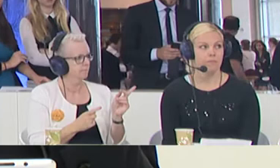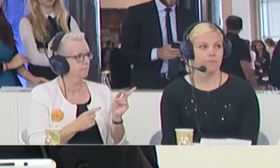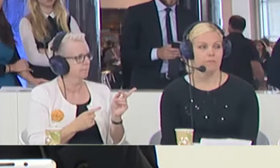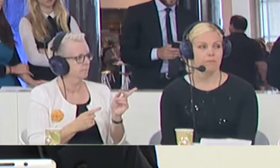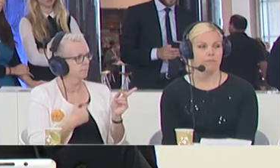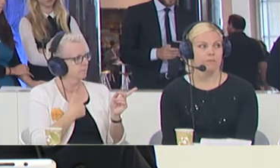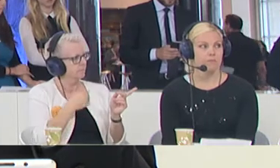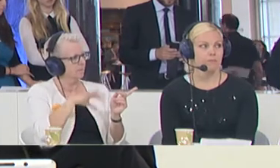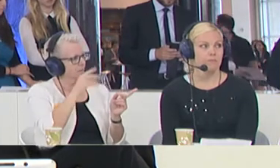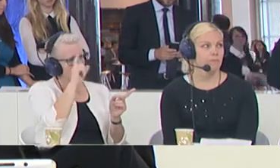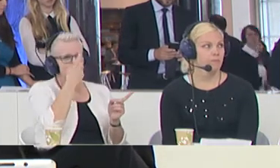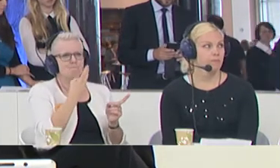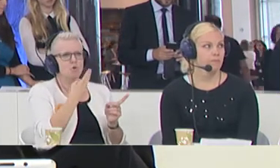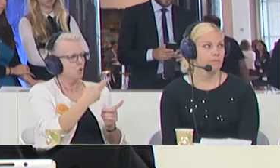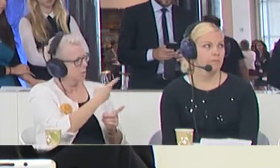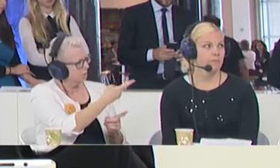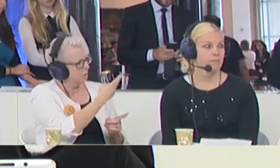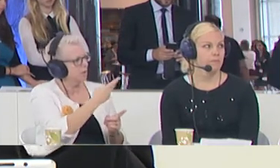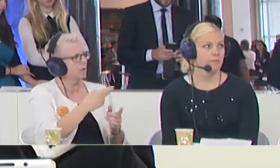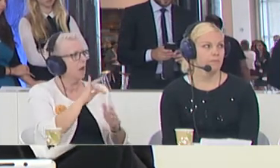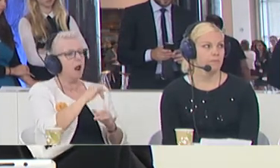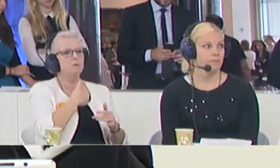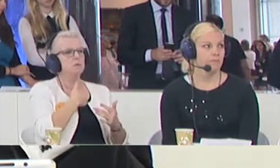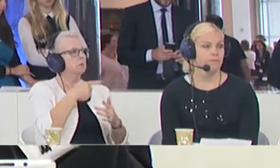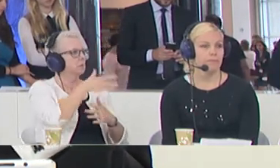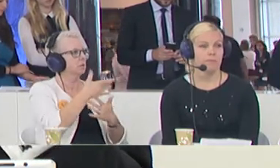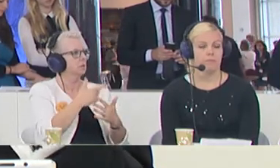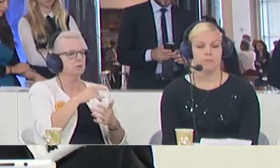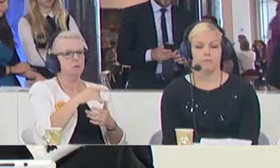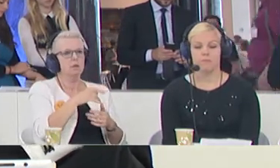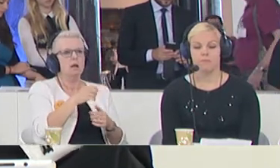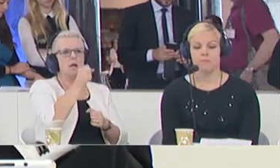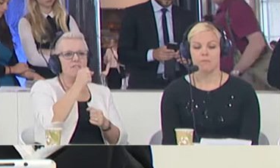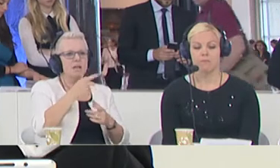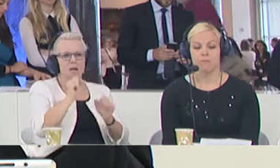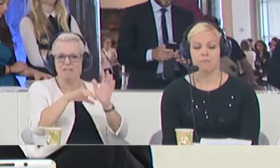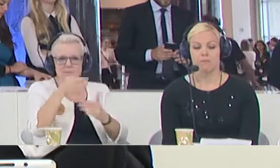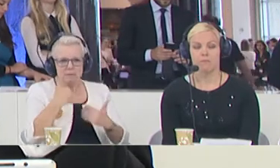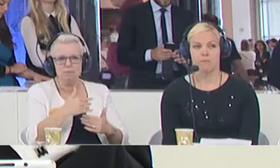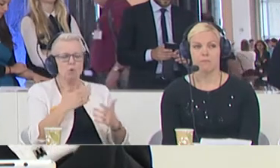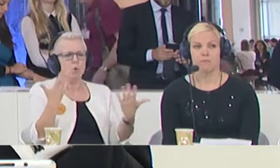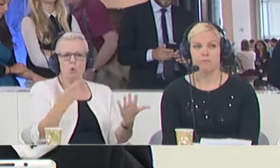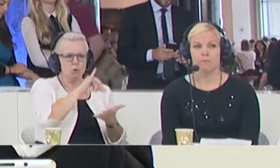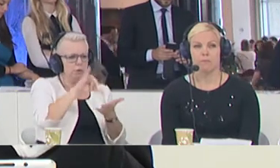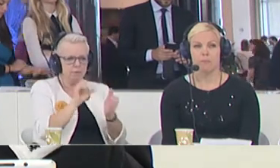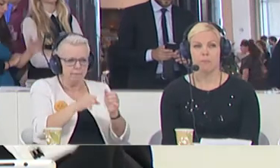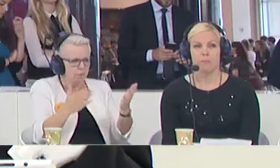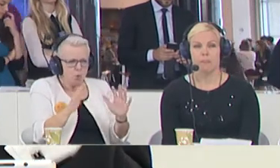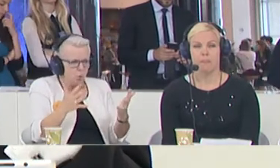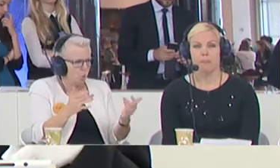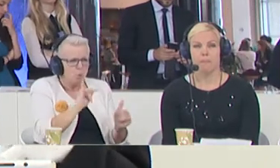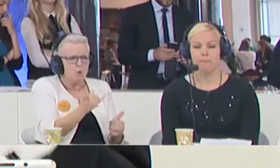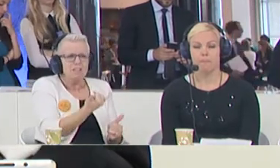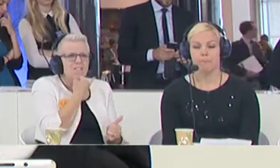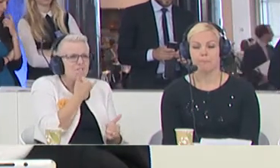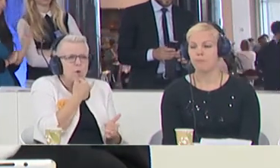difficult enough to find two people in a restaurant or cafe, if I go into Nevermind in a whole city. So how can we not do this? And what is it? What's wrong